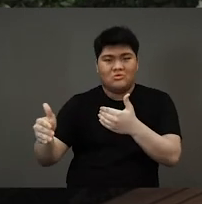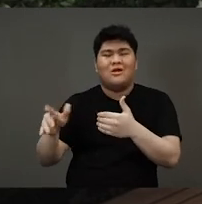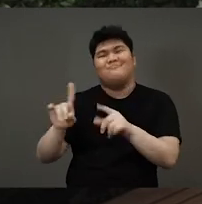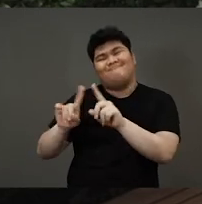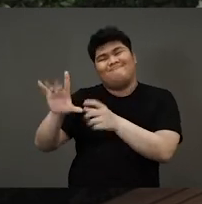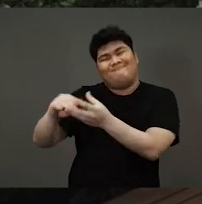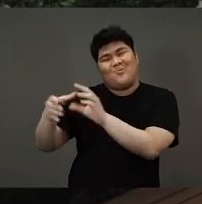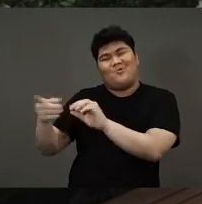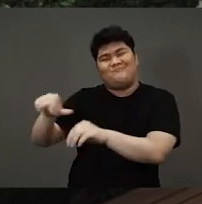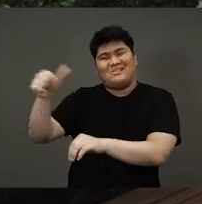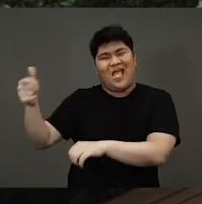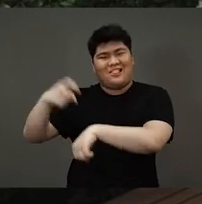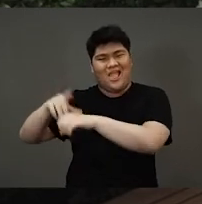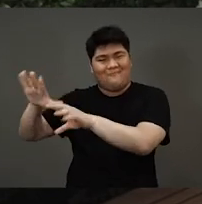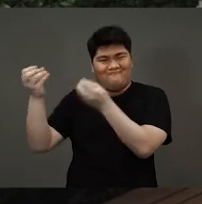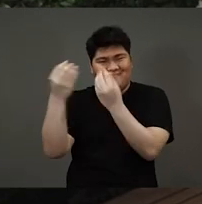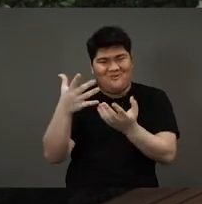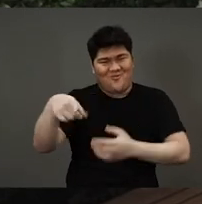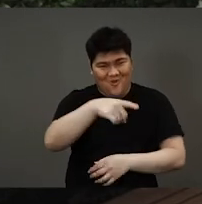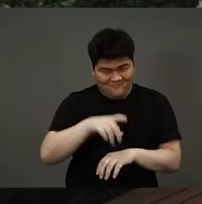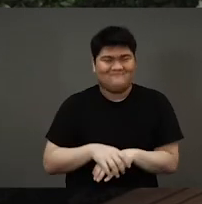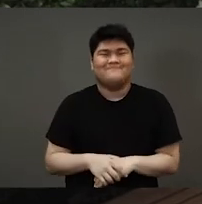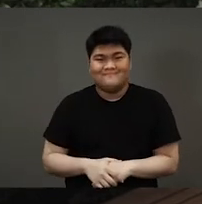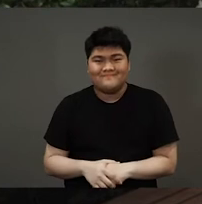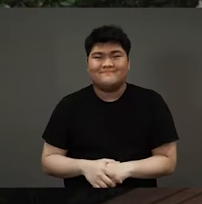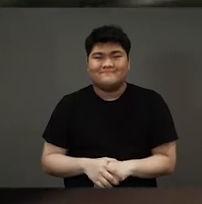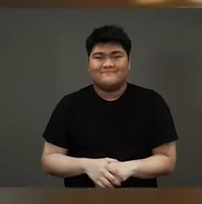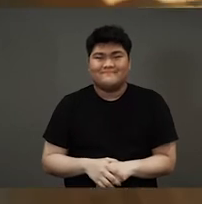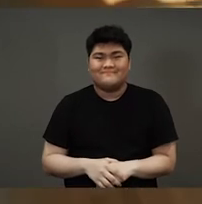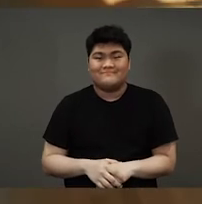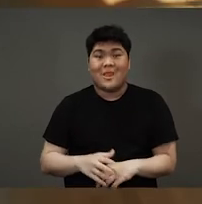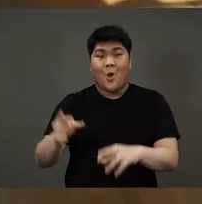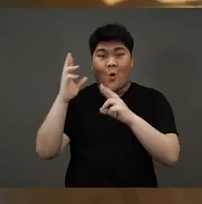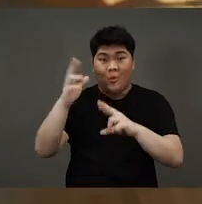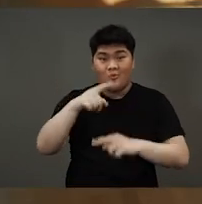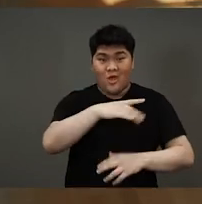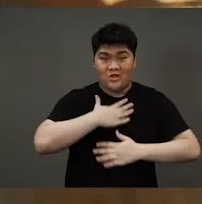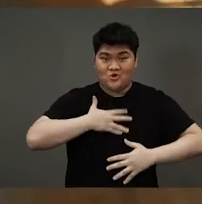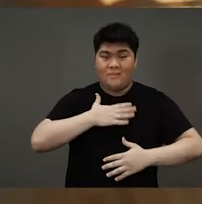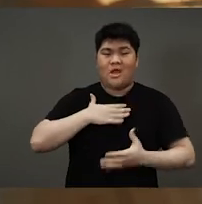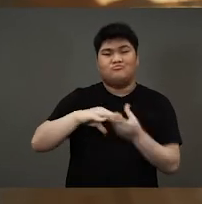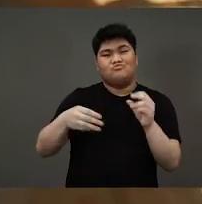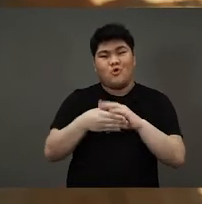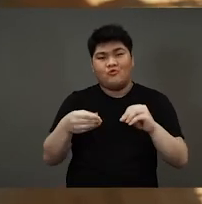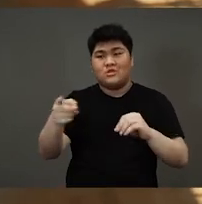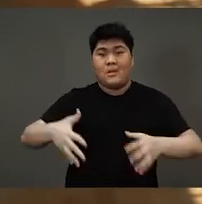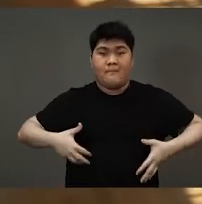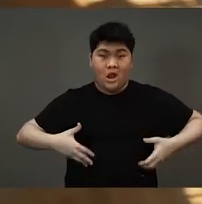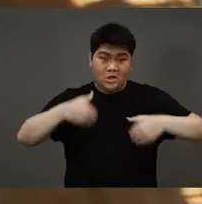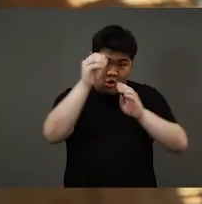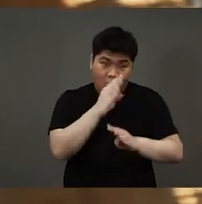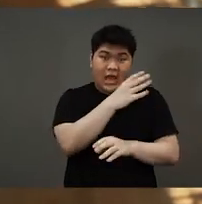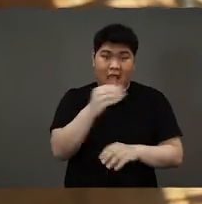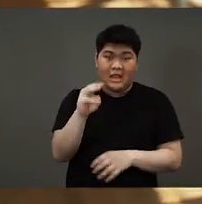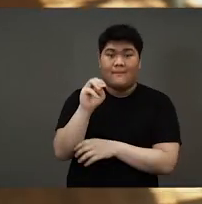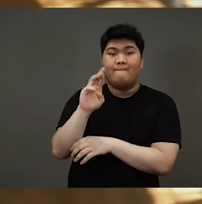ended. But boys and girls, that's a story for another day, another time. I hope you enjoyed my story about the monkey god and the